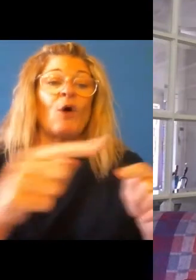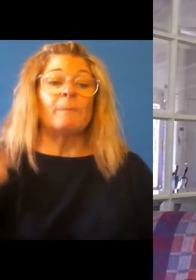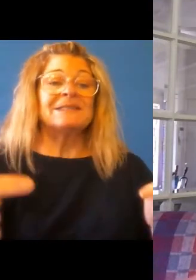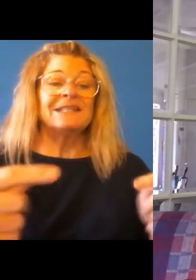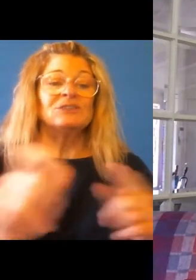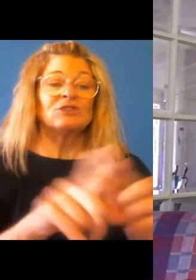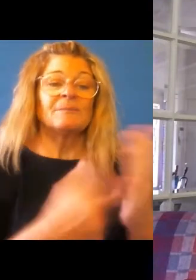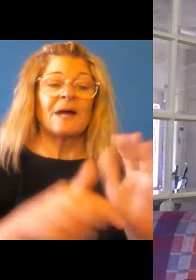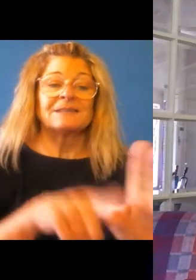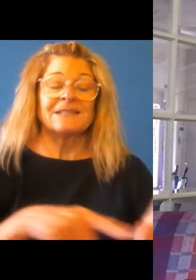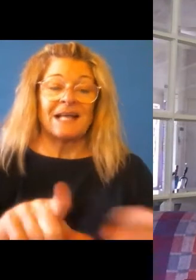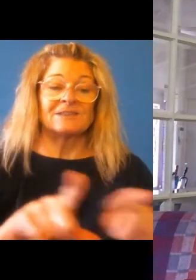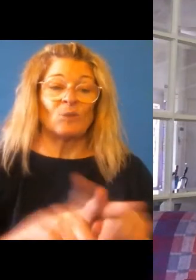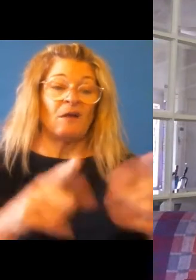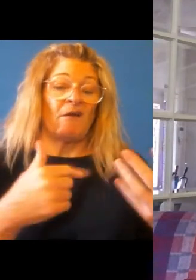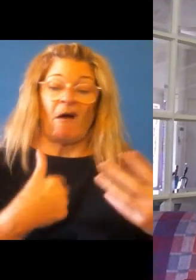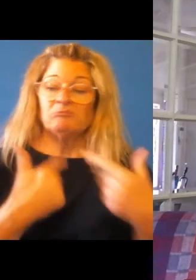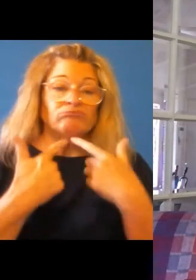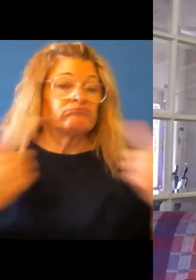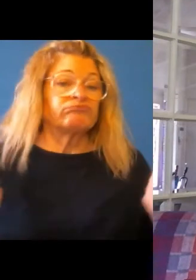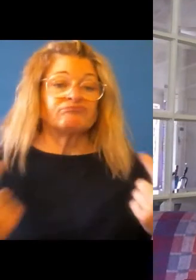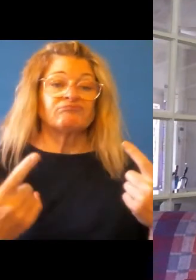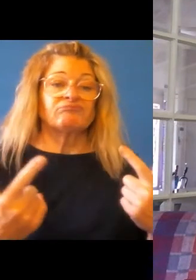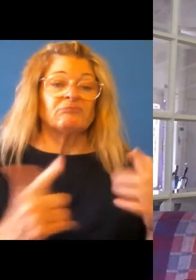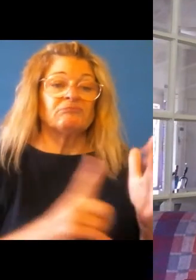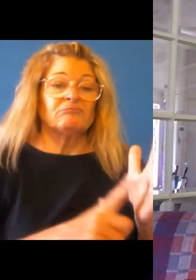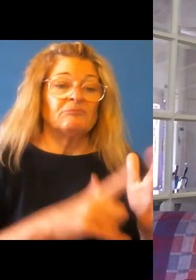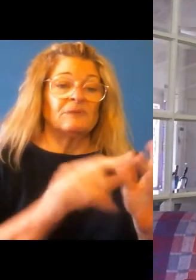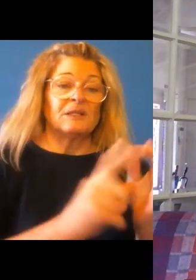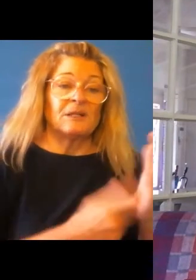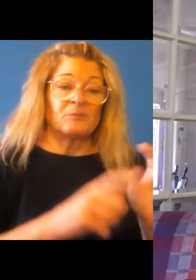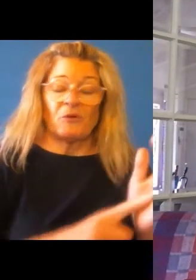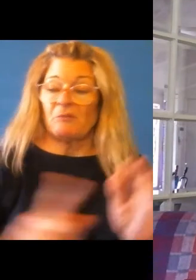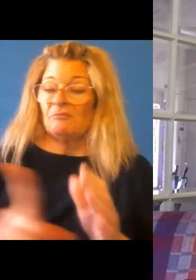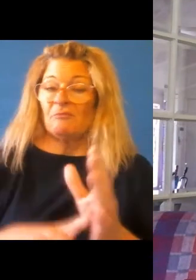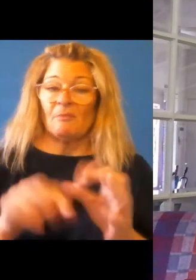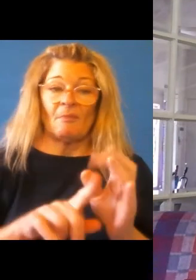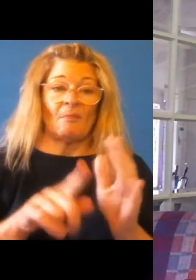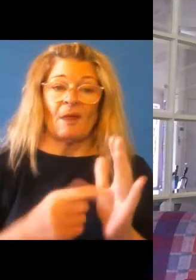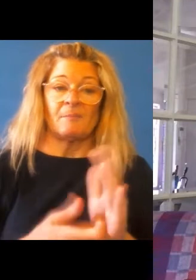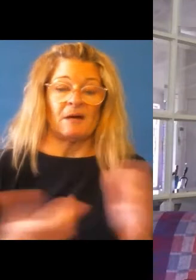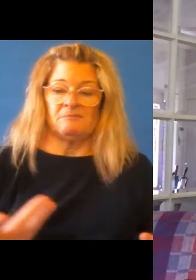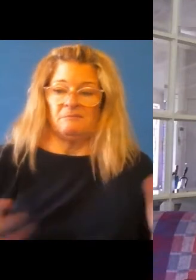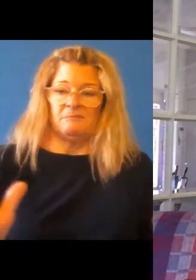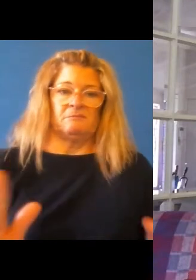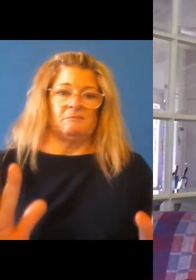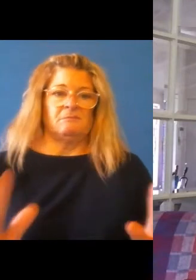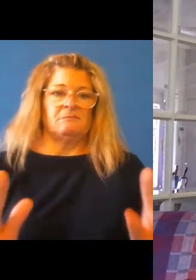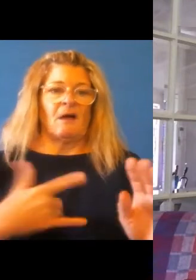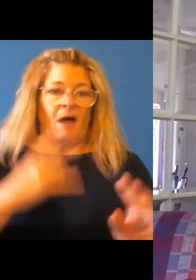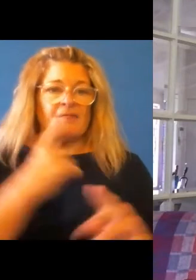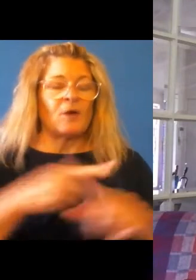take a, and all public servants, I think at particularly at the more junior levels, um, you know, apolitical and we should be,